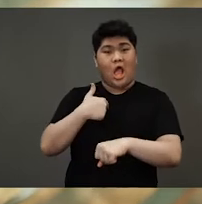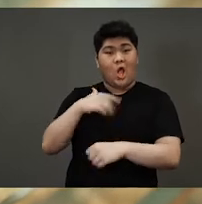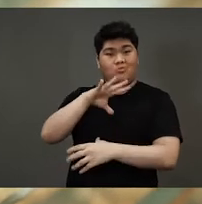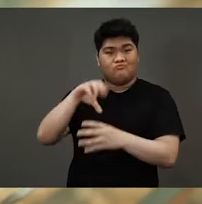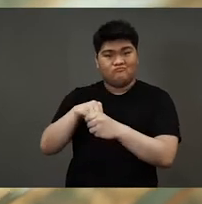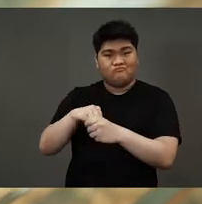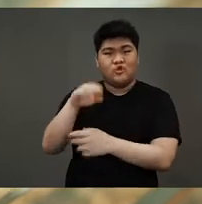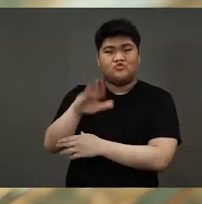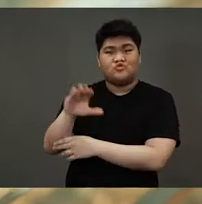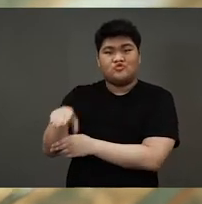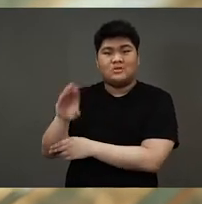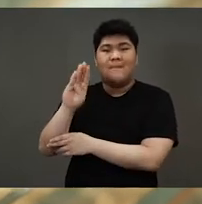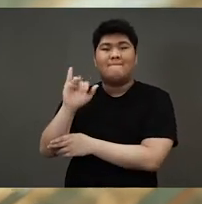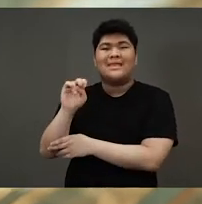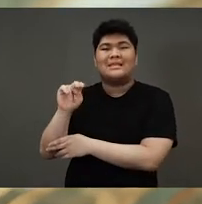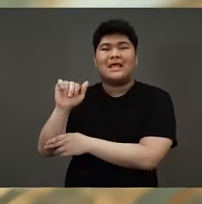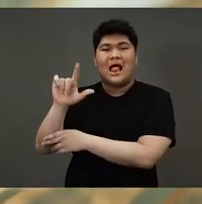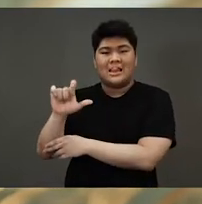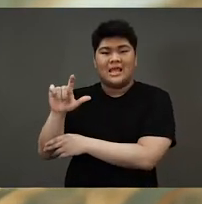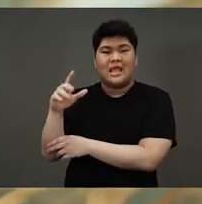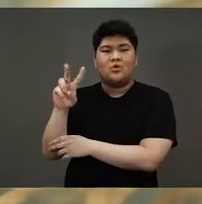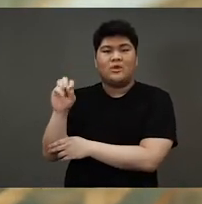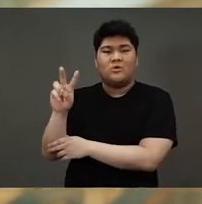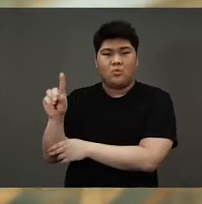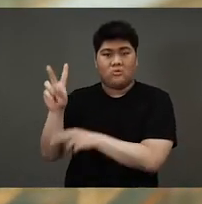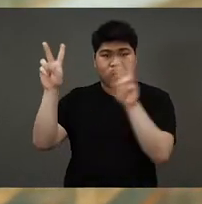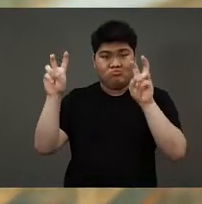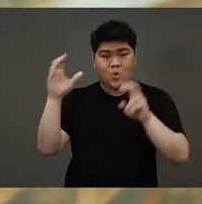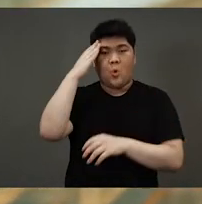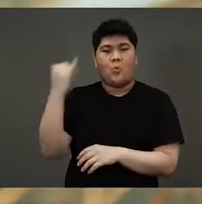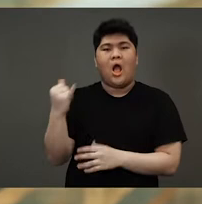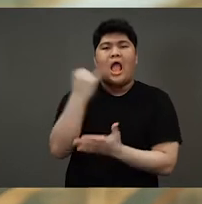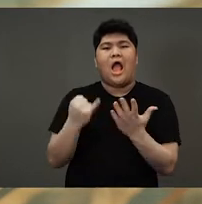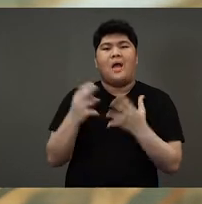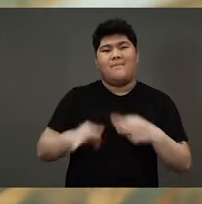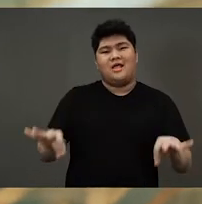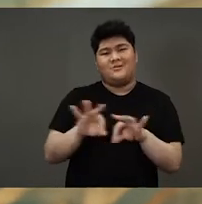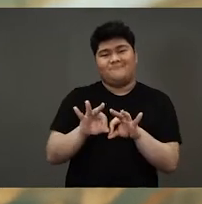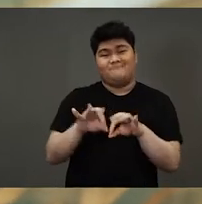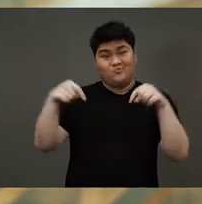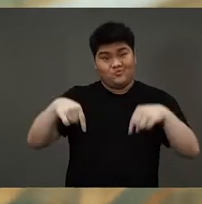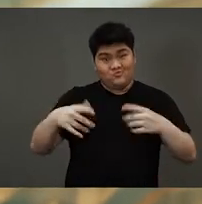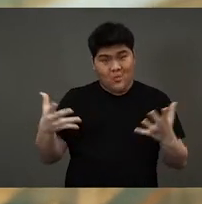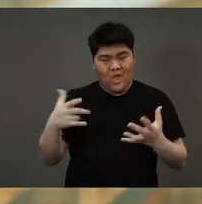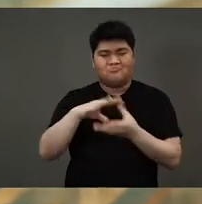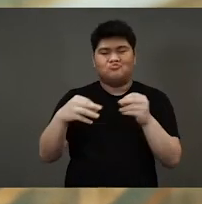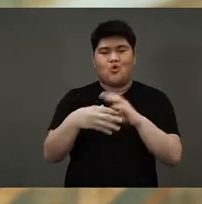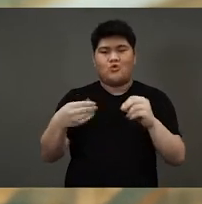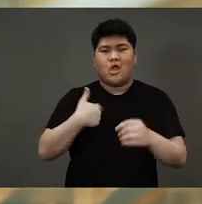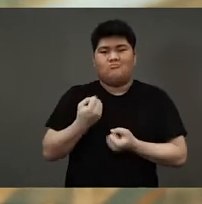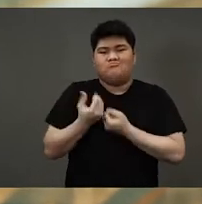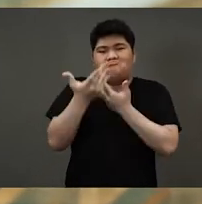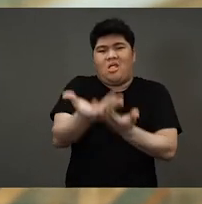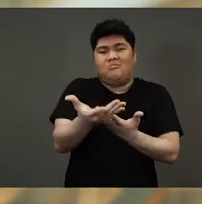Children's Biennale 2021, Why Art Matters. I'm going to be sharing a story with you today and my